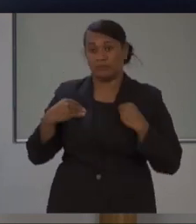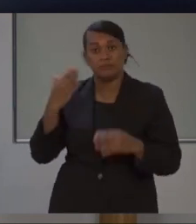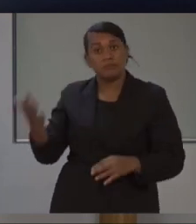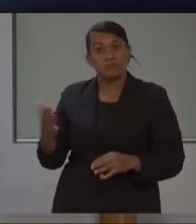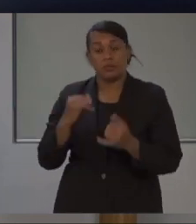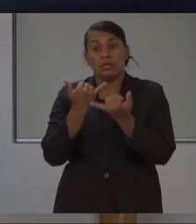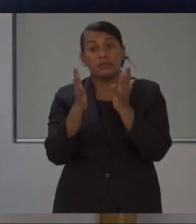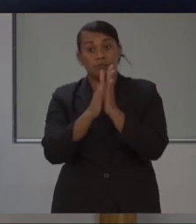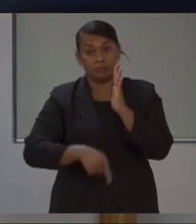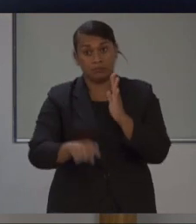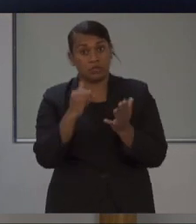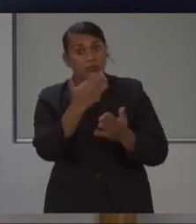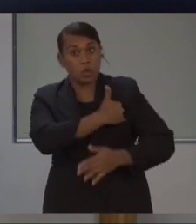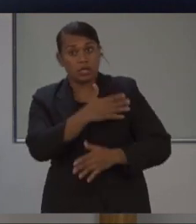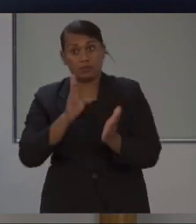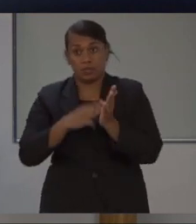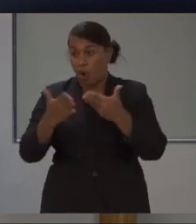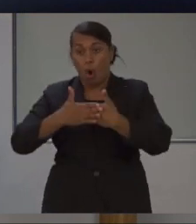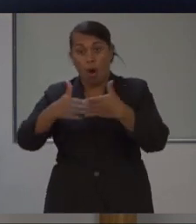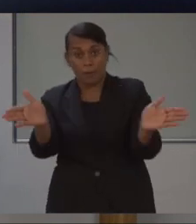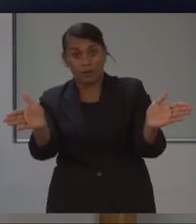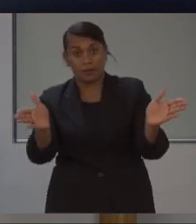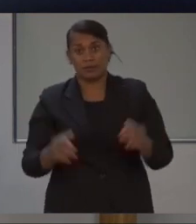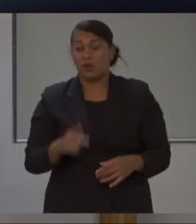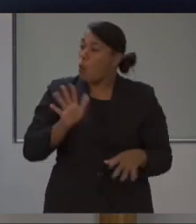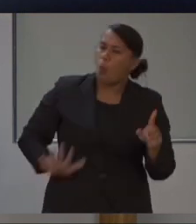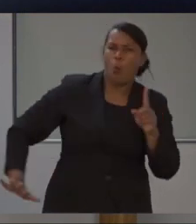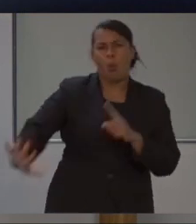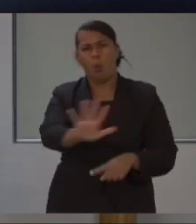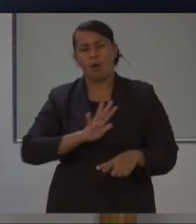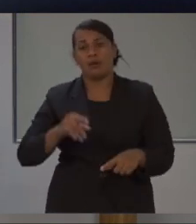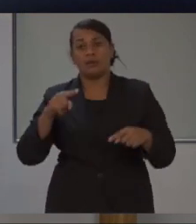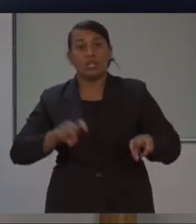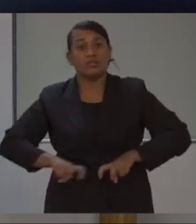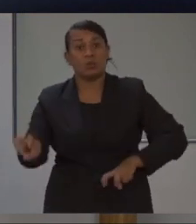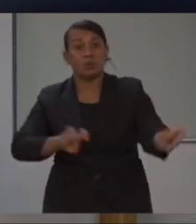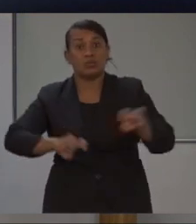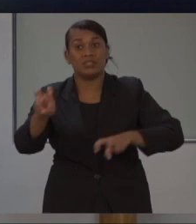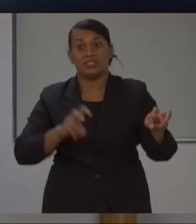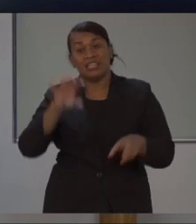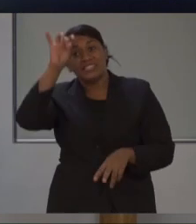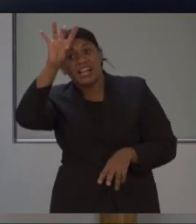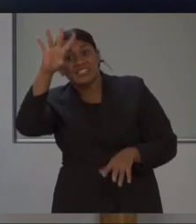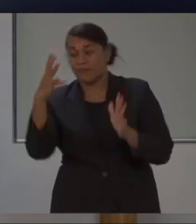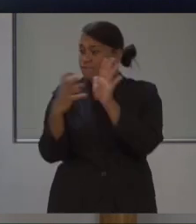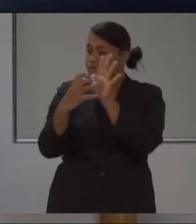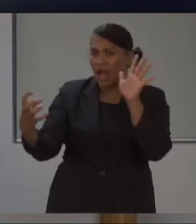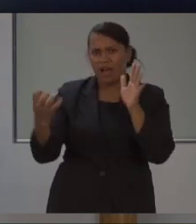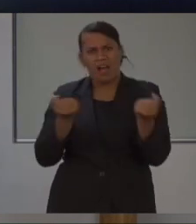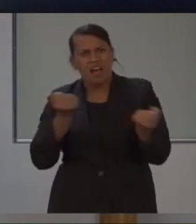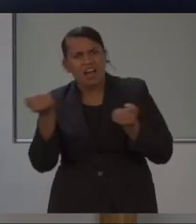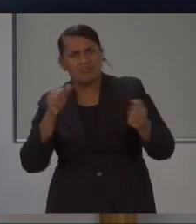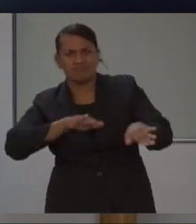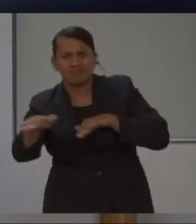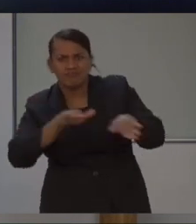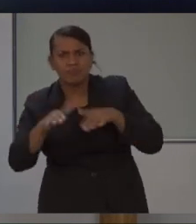inter-island travel resumes, all transportation vehicles, whether that's taxis, minibuses, buses, boats or planes,